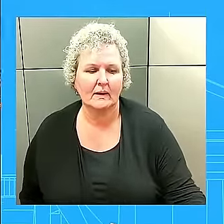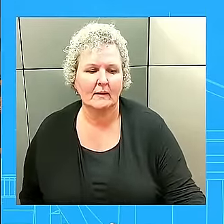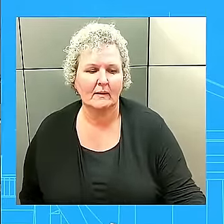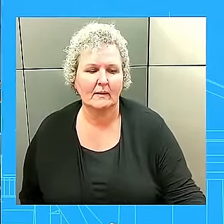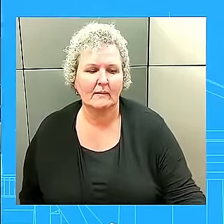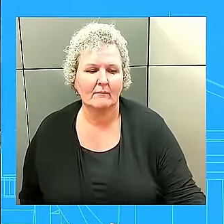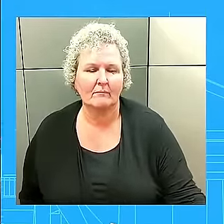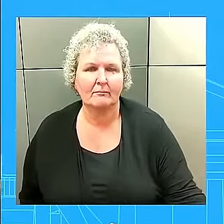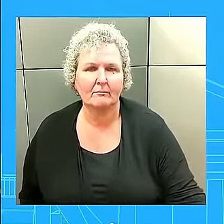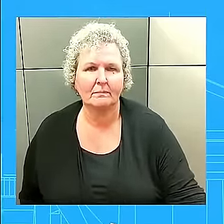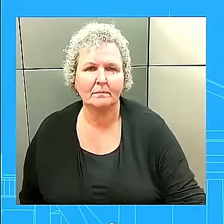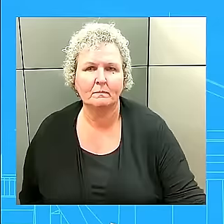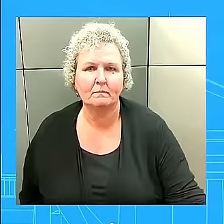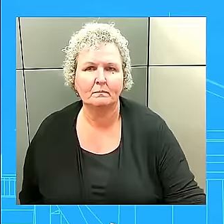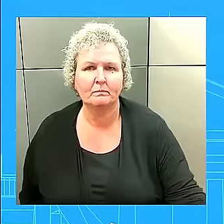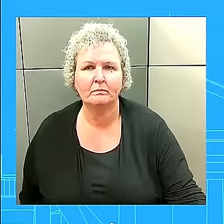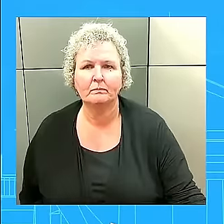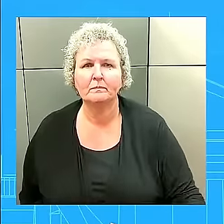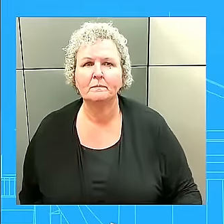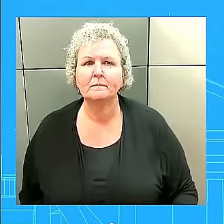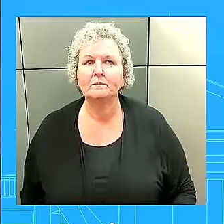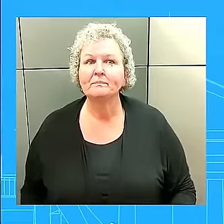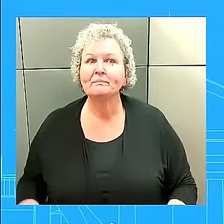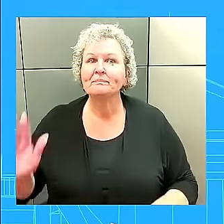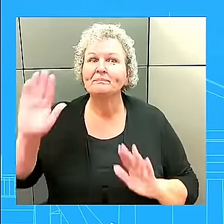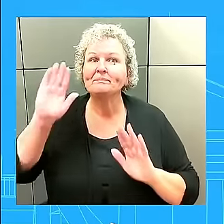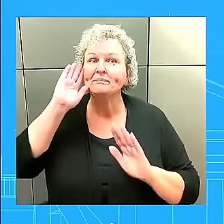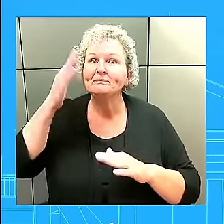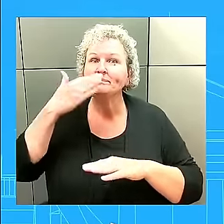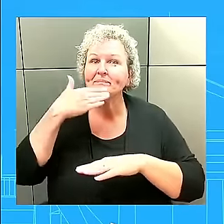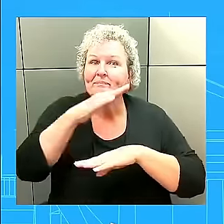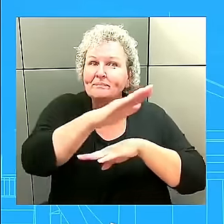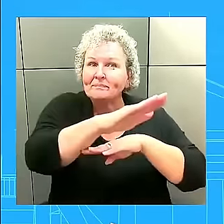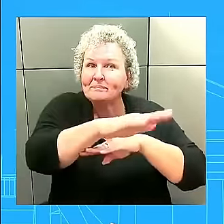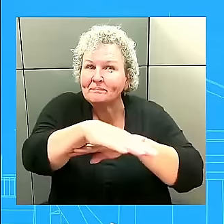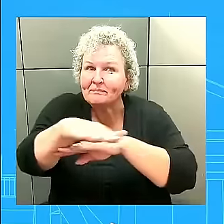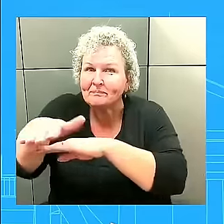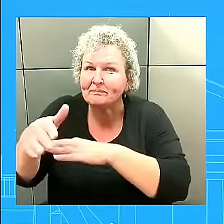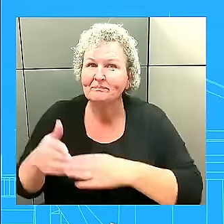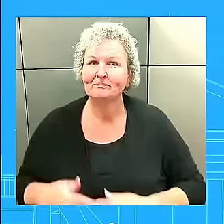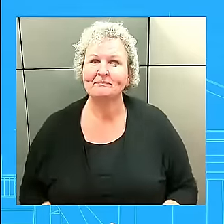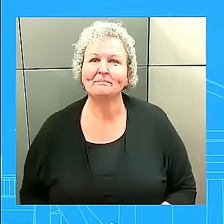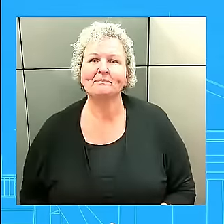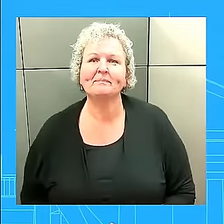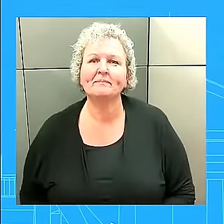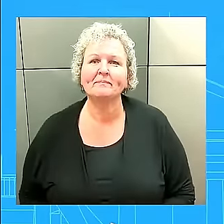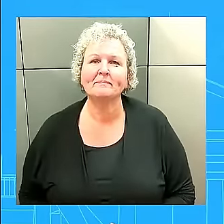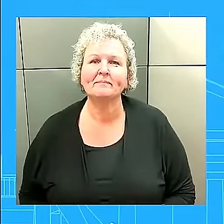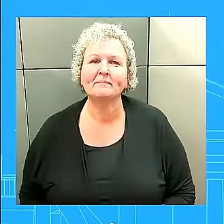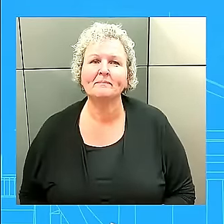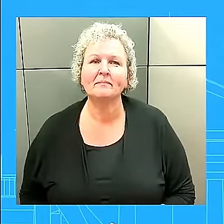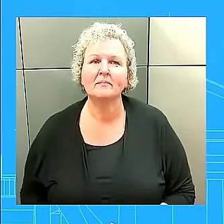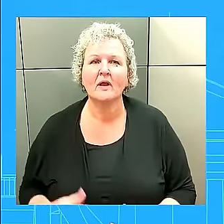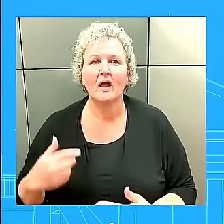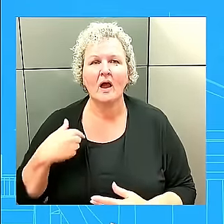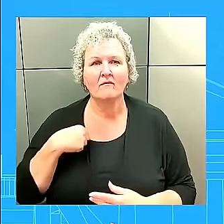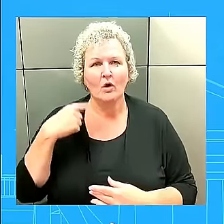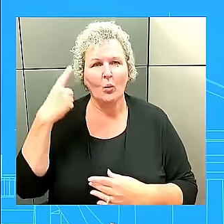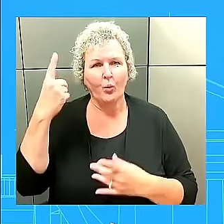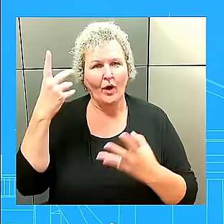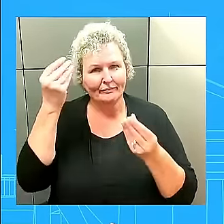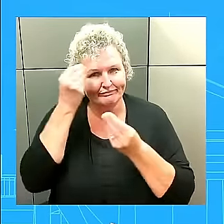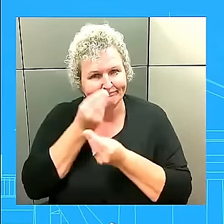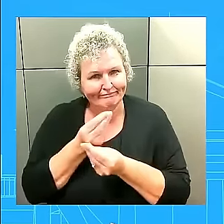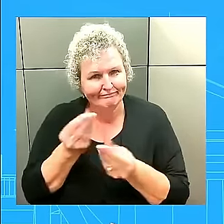All right. Good afternoon, everyone. I have just one thing at the top and then I'll hand it over. So